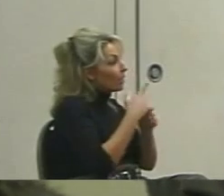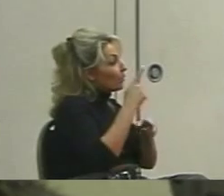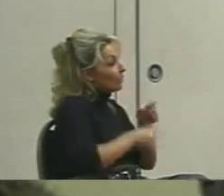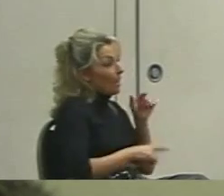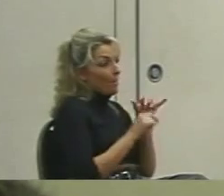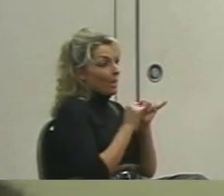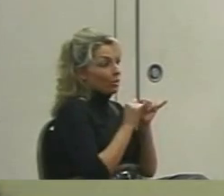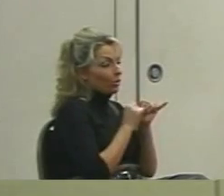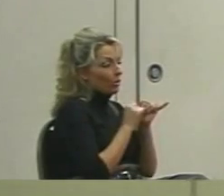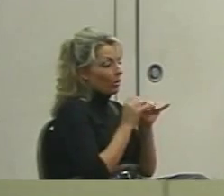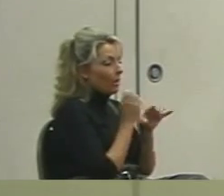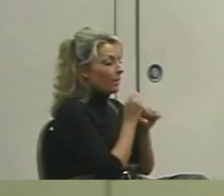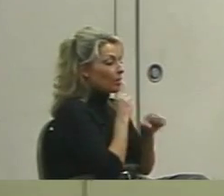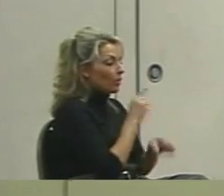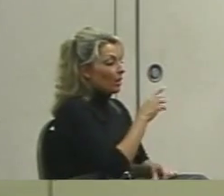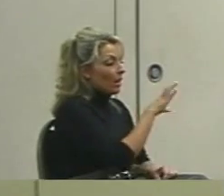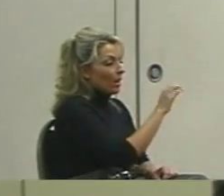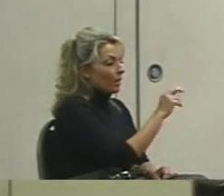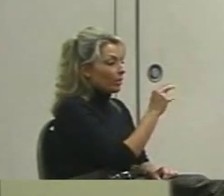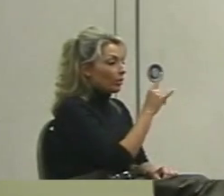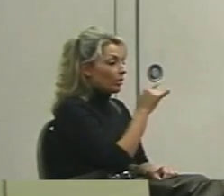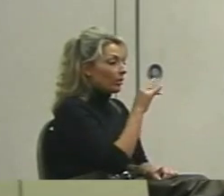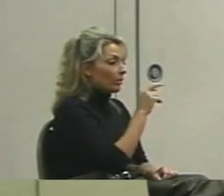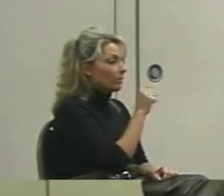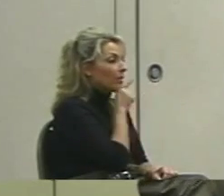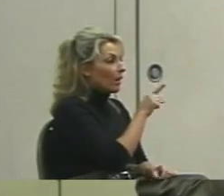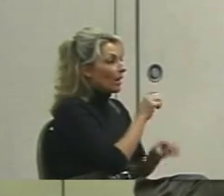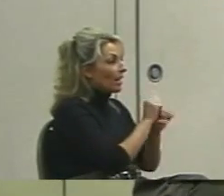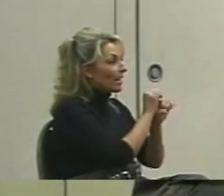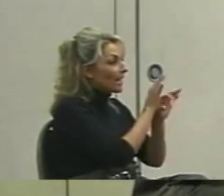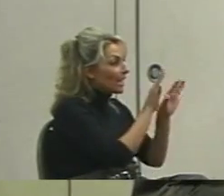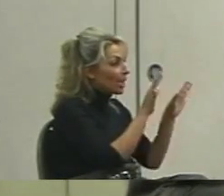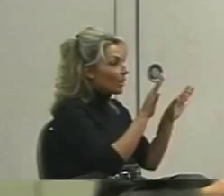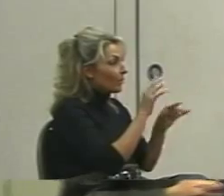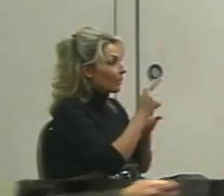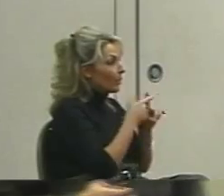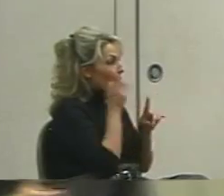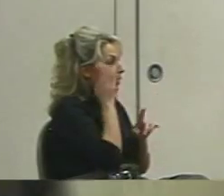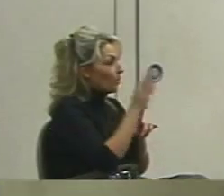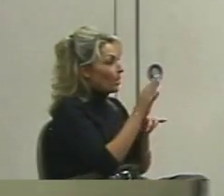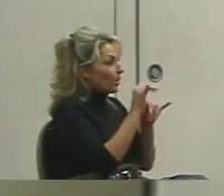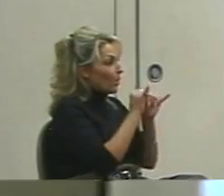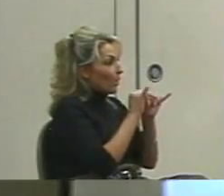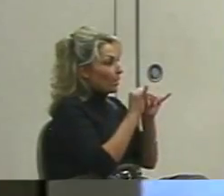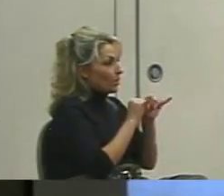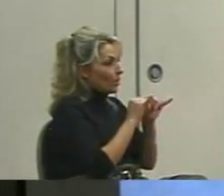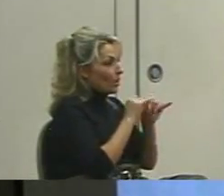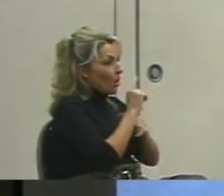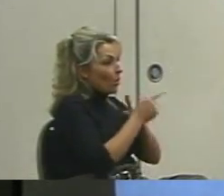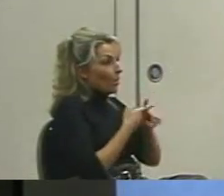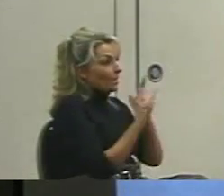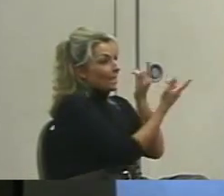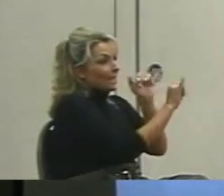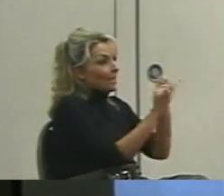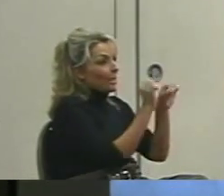Be sure the conditions are clear and make sense. When will you measure? What is an independent work time?